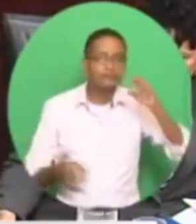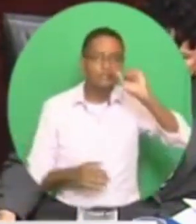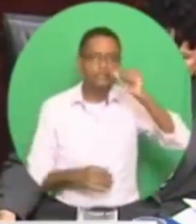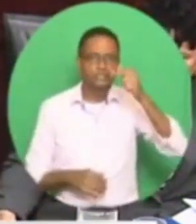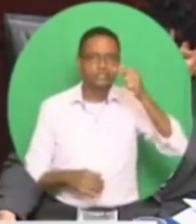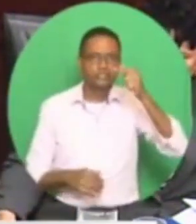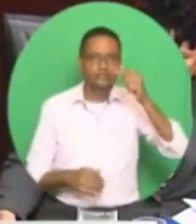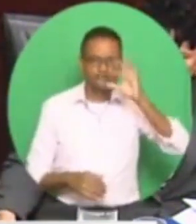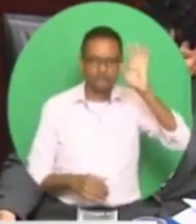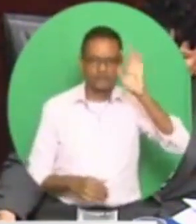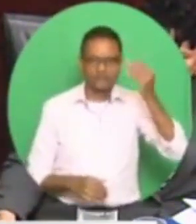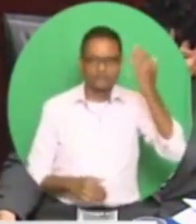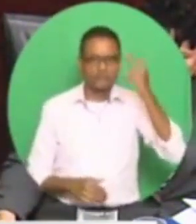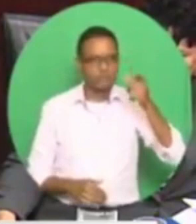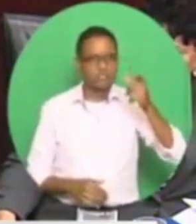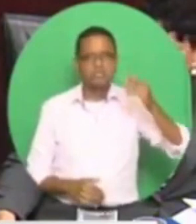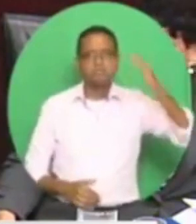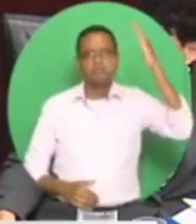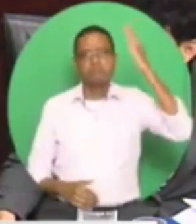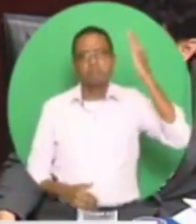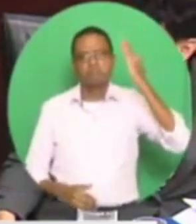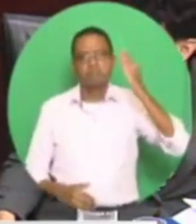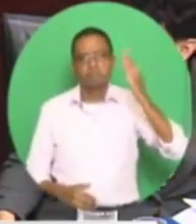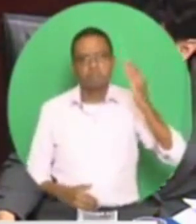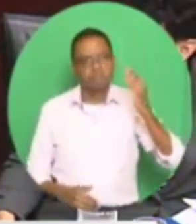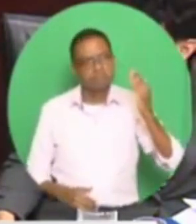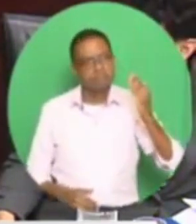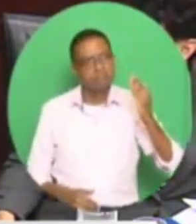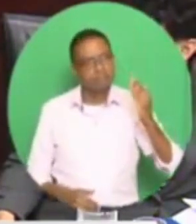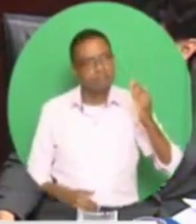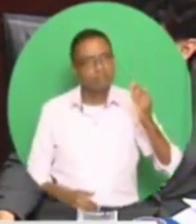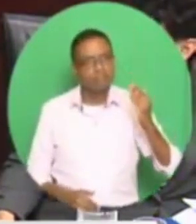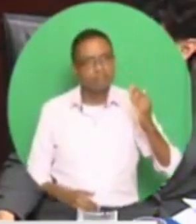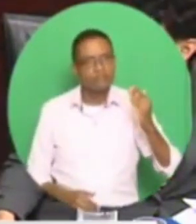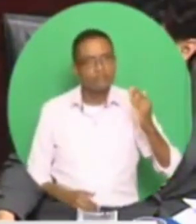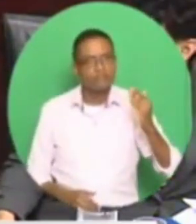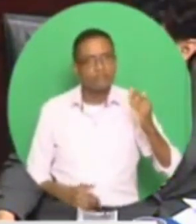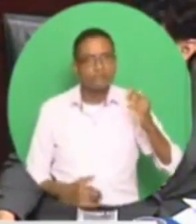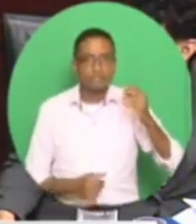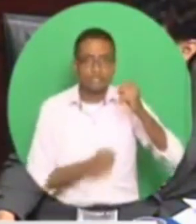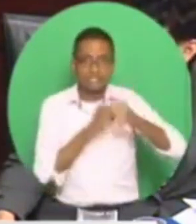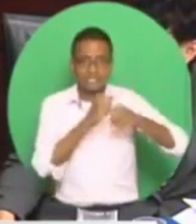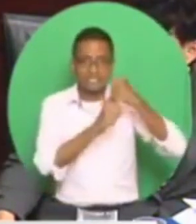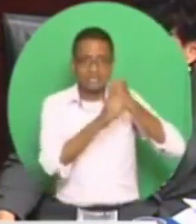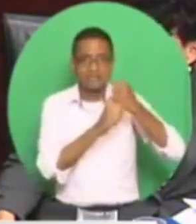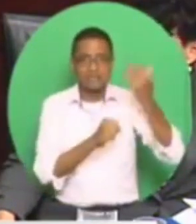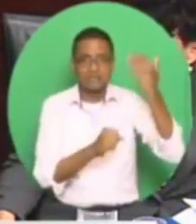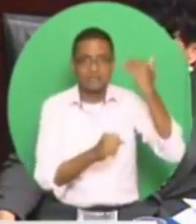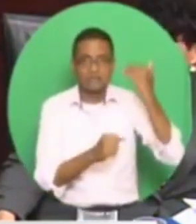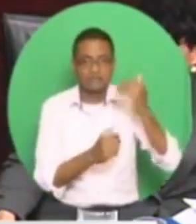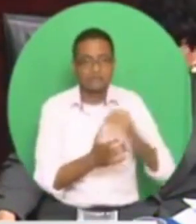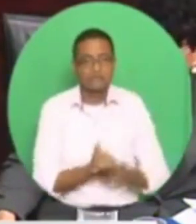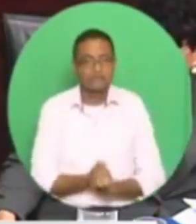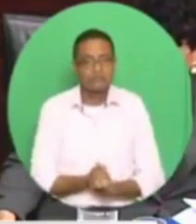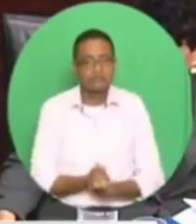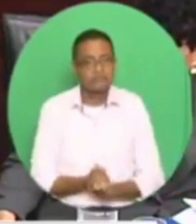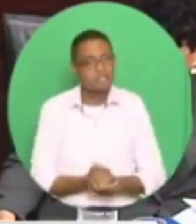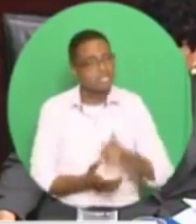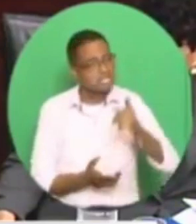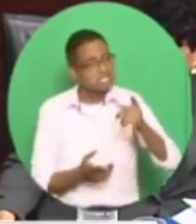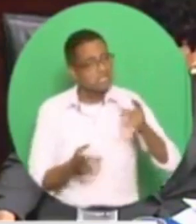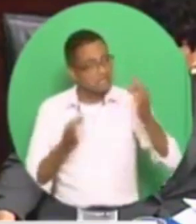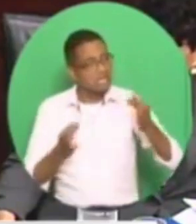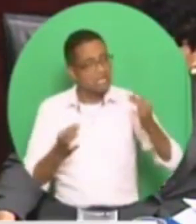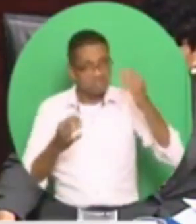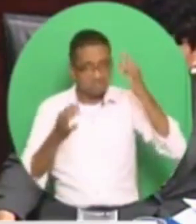week Friday. I didn't know he was taking off. And in the last year of the administration, well, he could go to France. Madam Speaker,